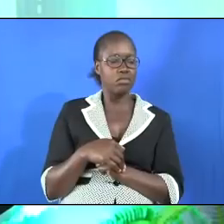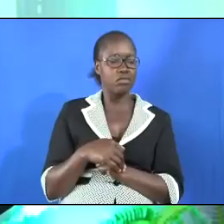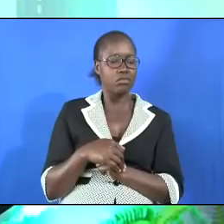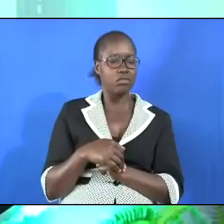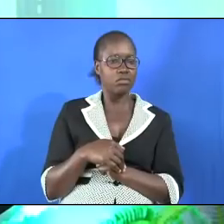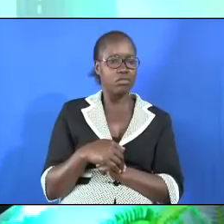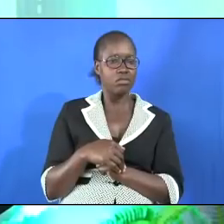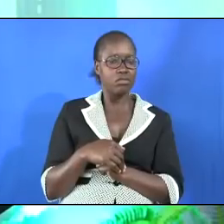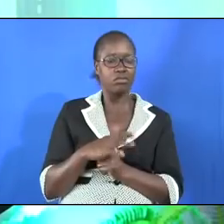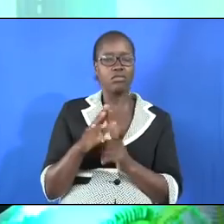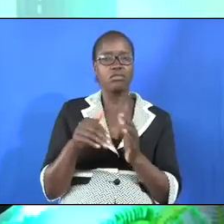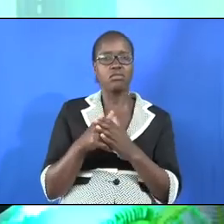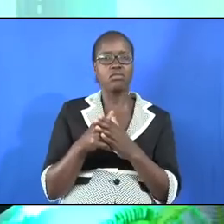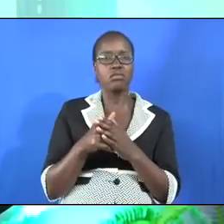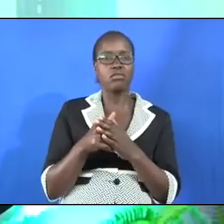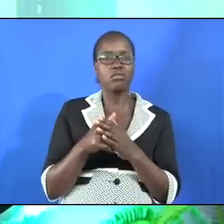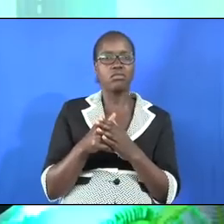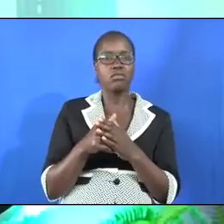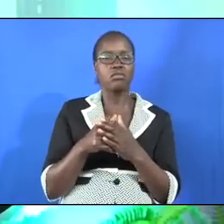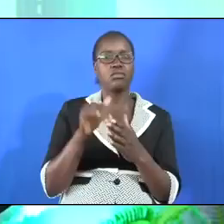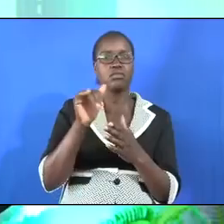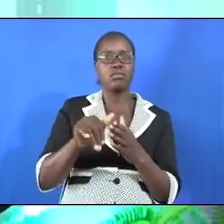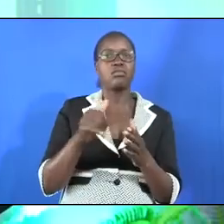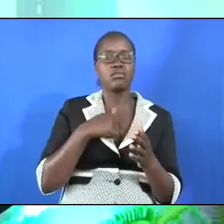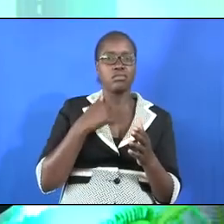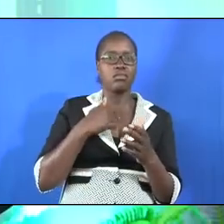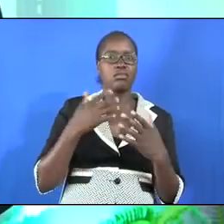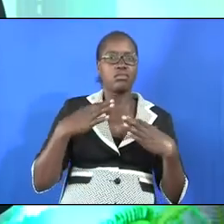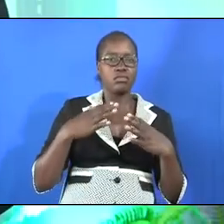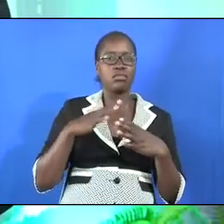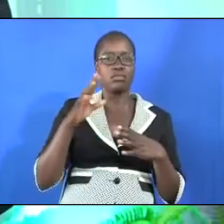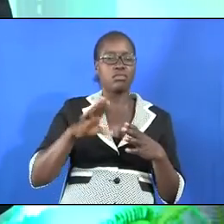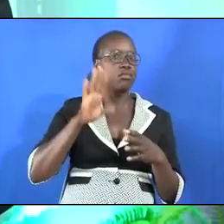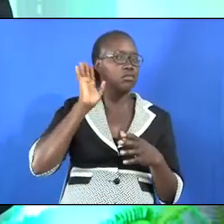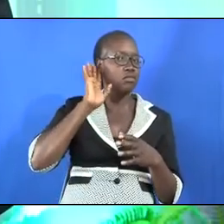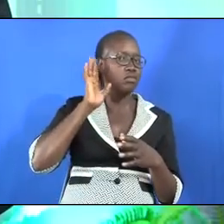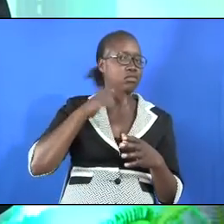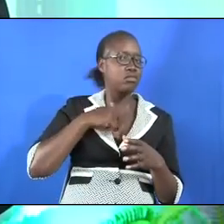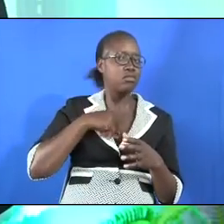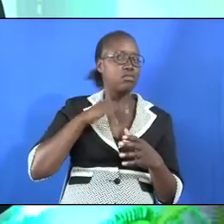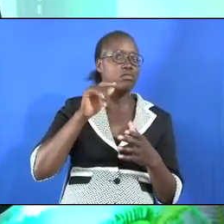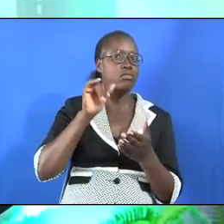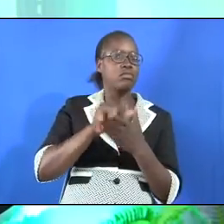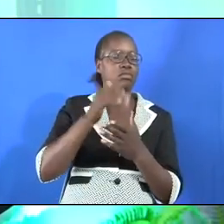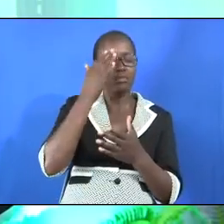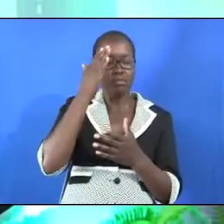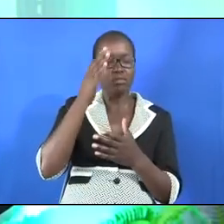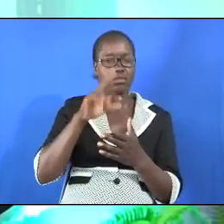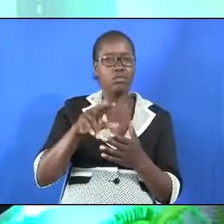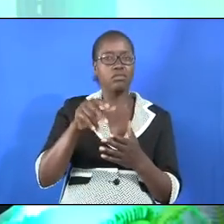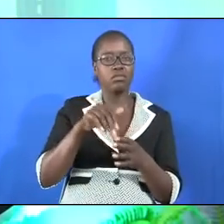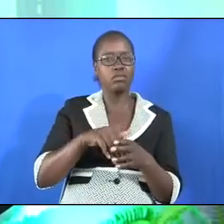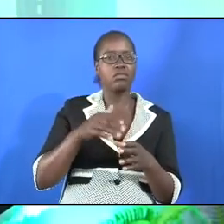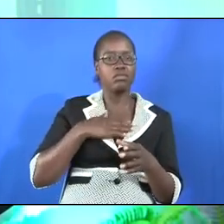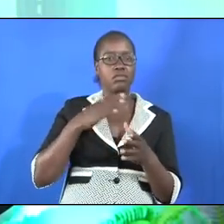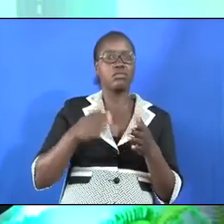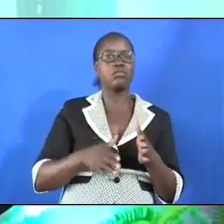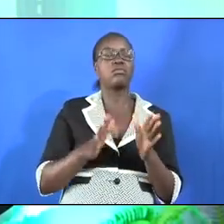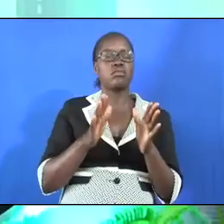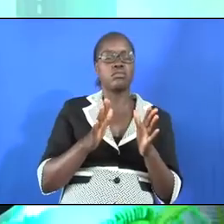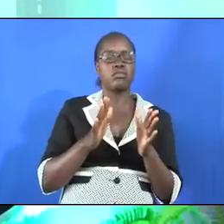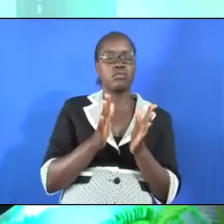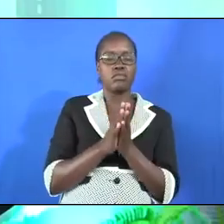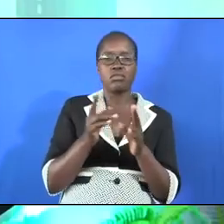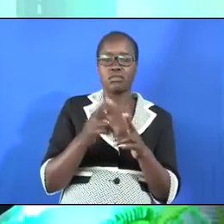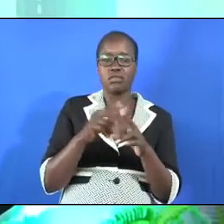13 all that my people will listen to me that Israel will walk in my ways I will soon subdue the